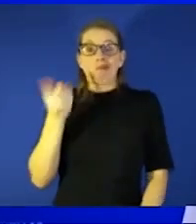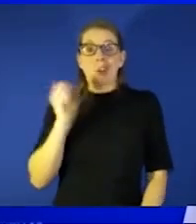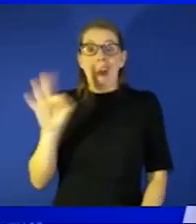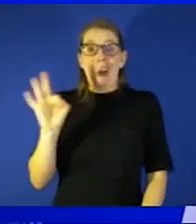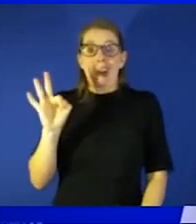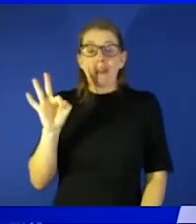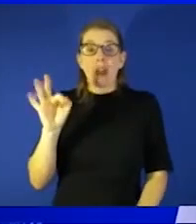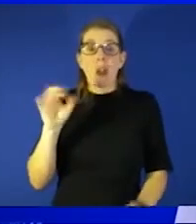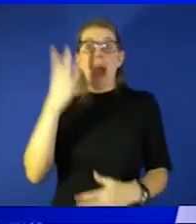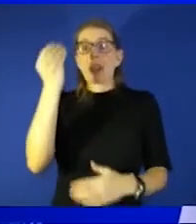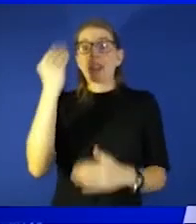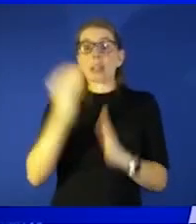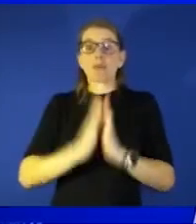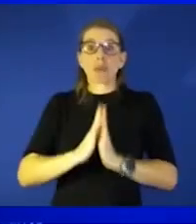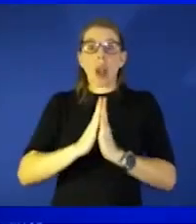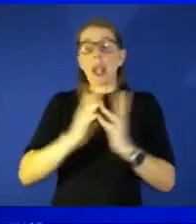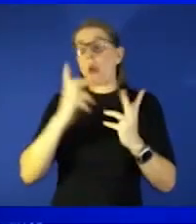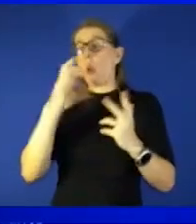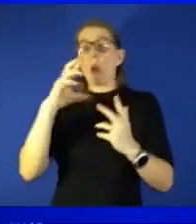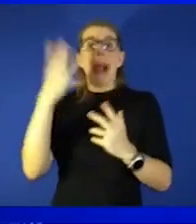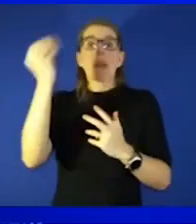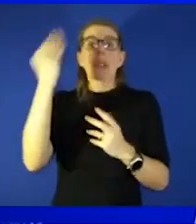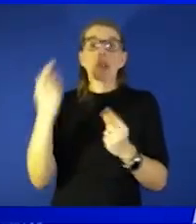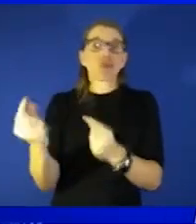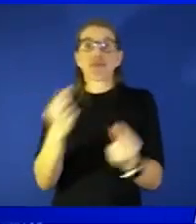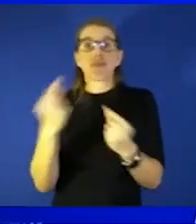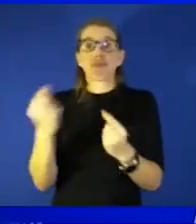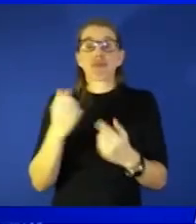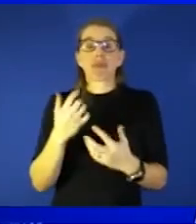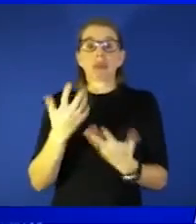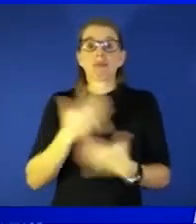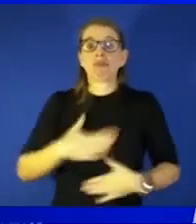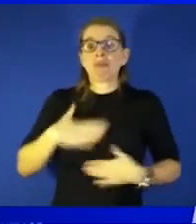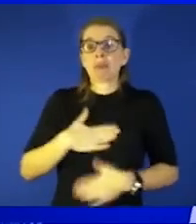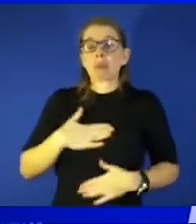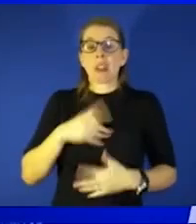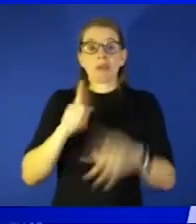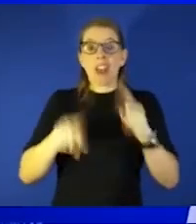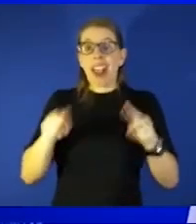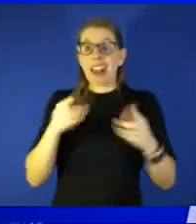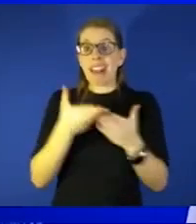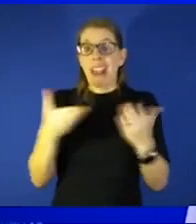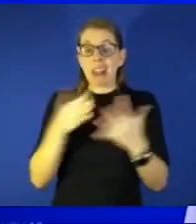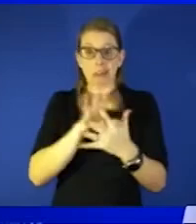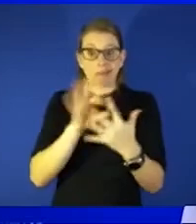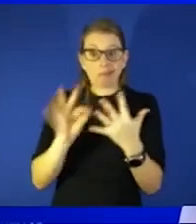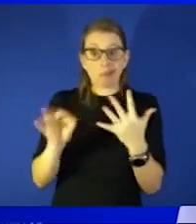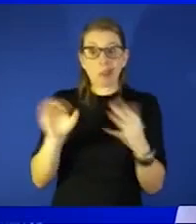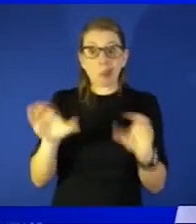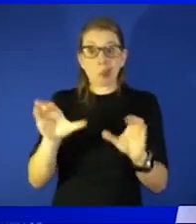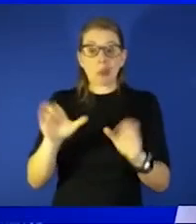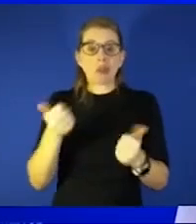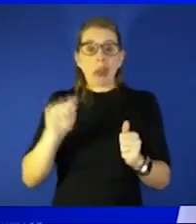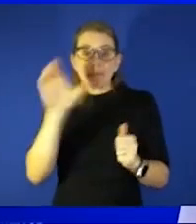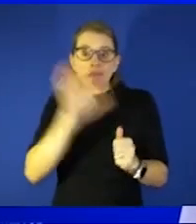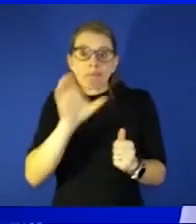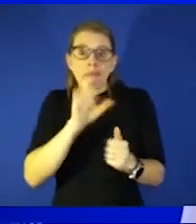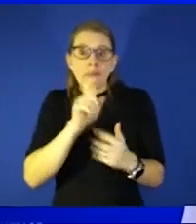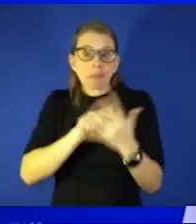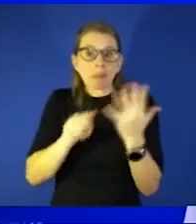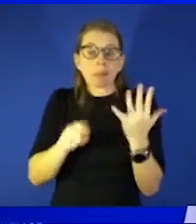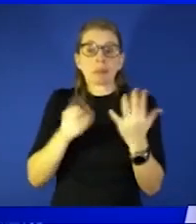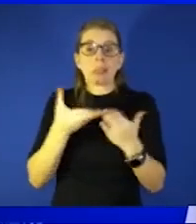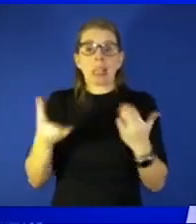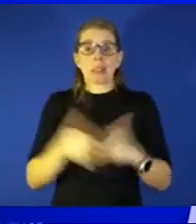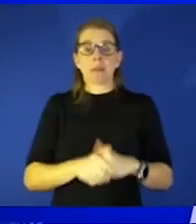outside doing those things being active there are a variety of things to do but but try and seek those things out because i think in this